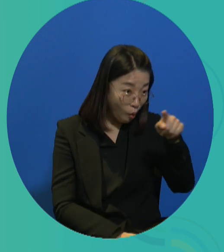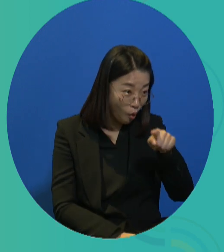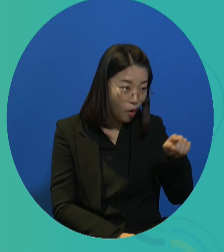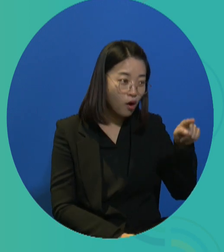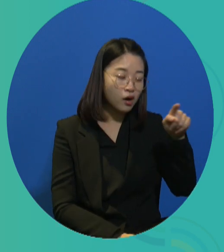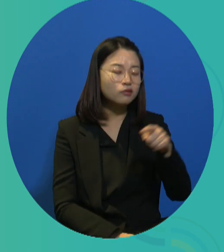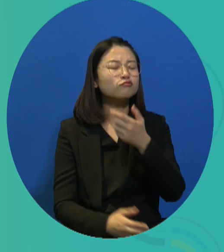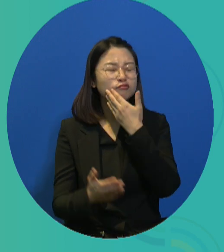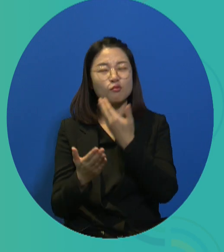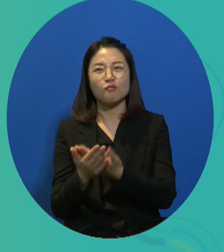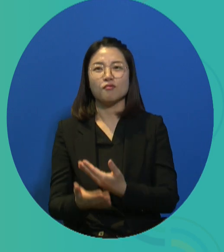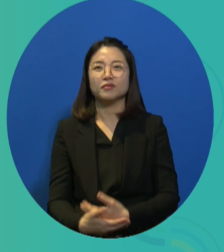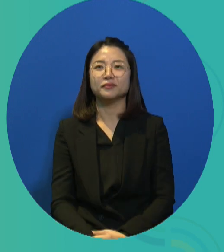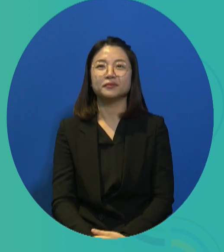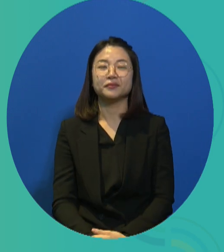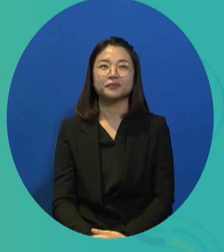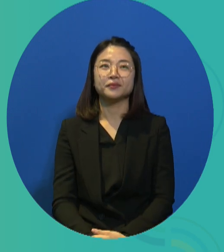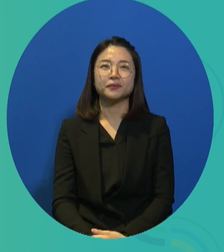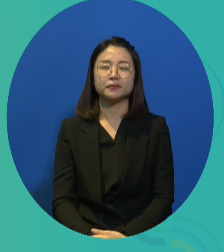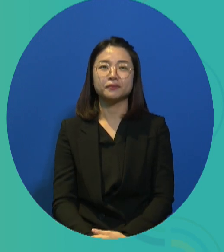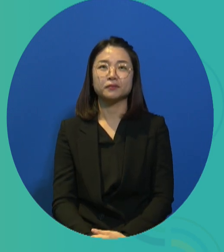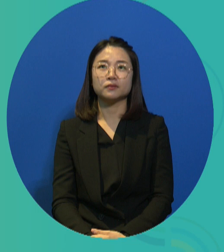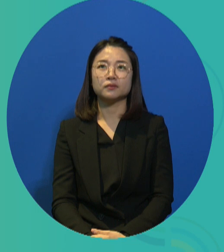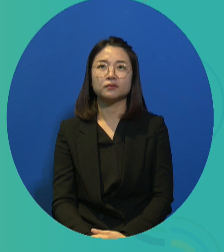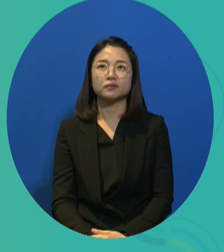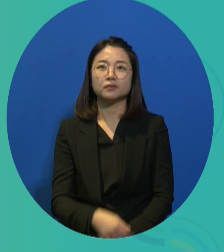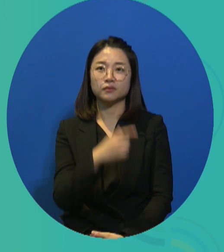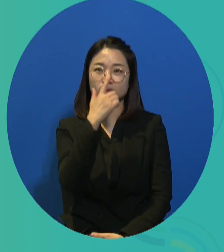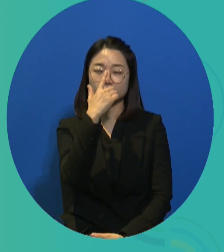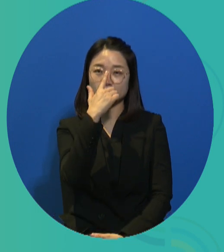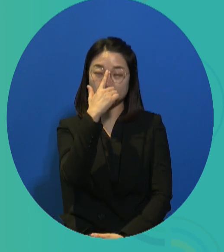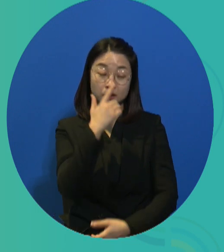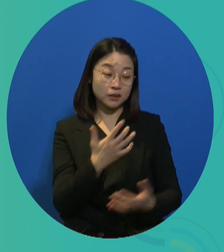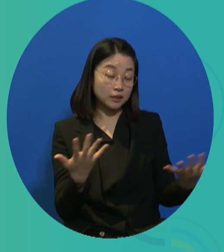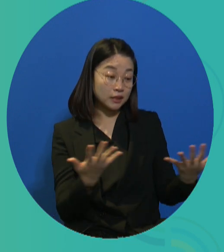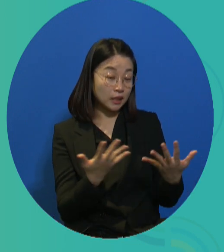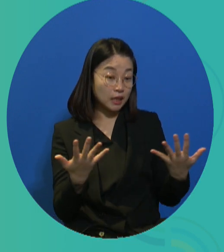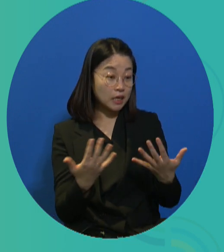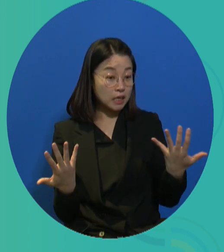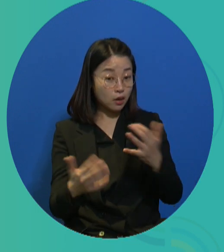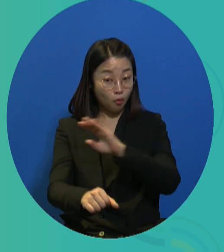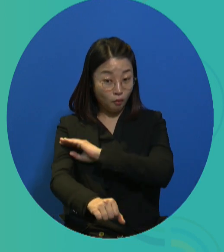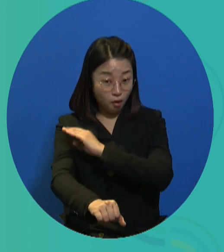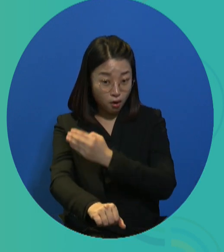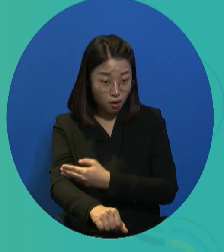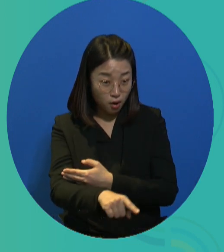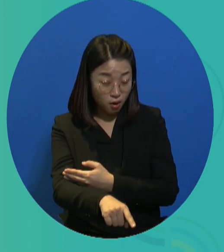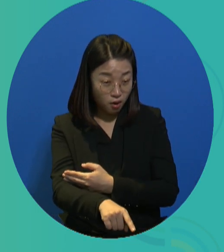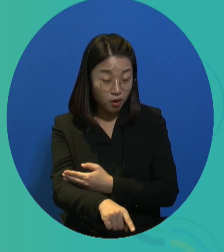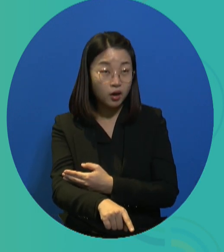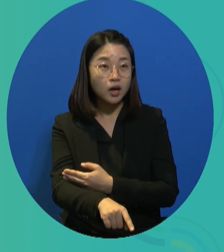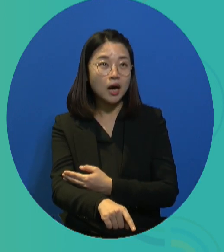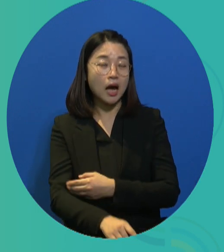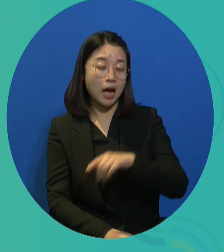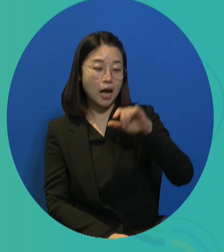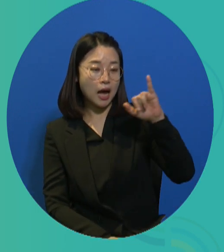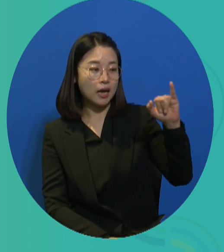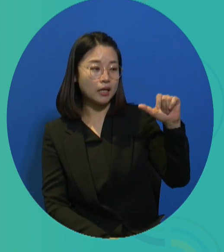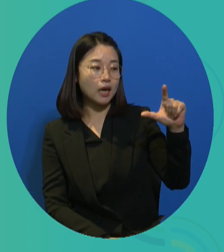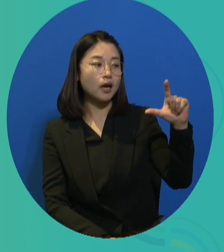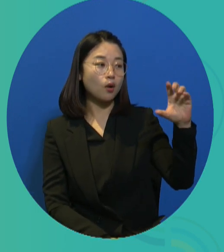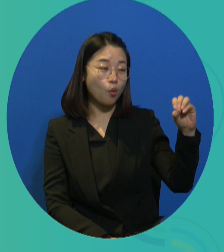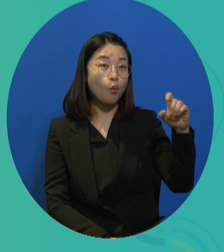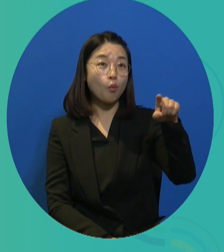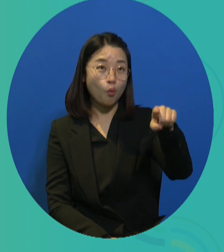employment of disabled persons. It is very important to understand the international context. You can refer to